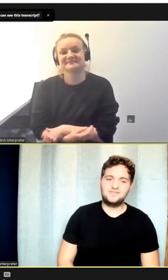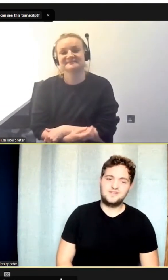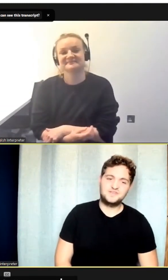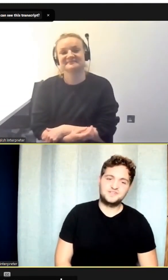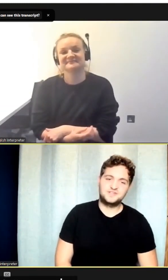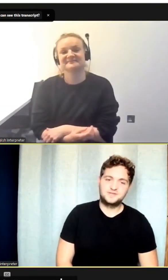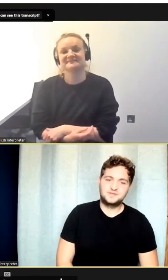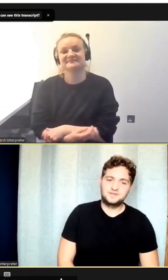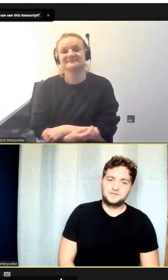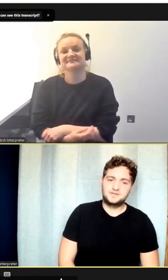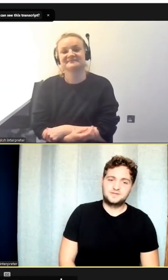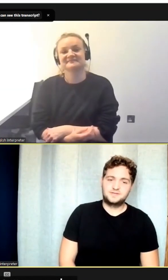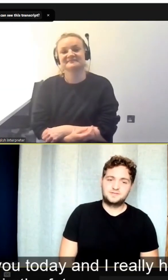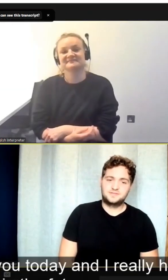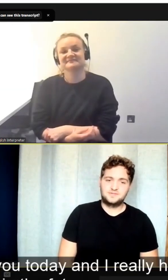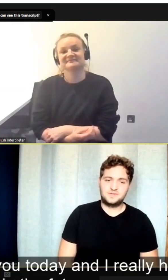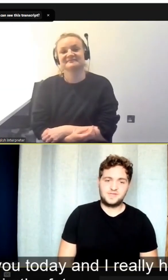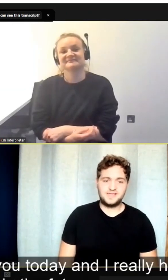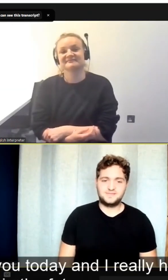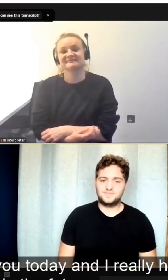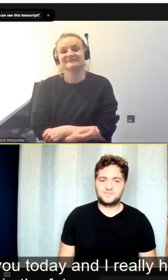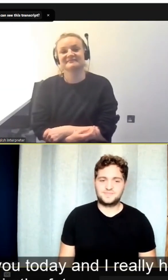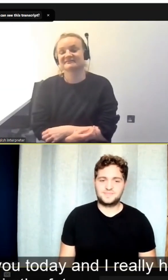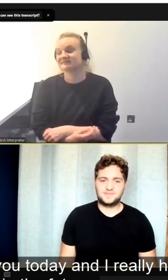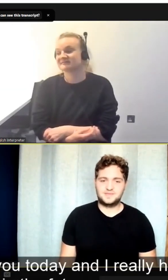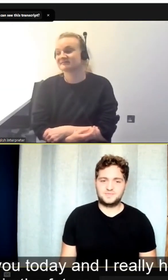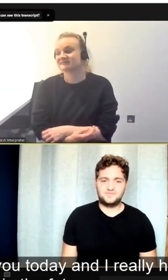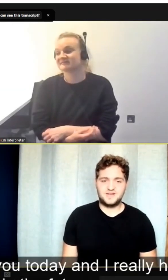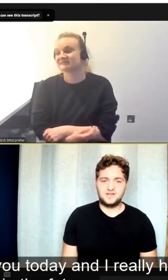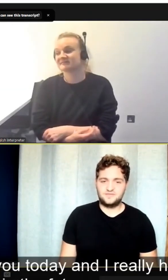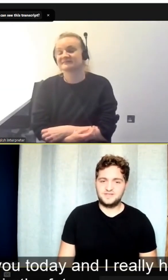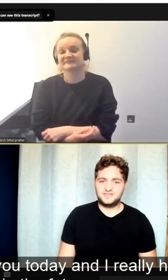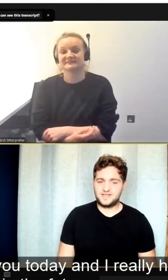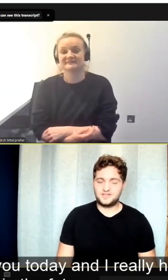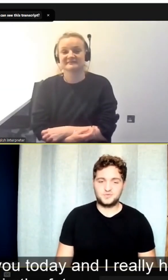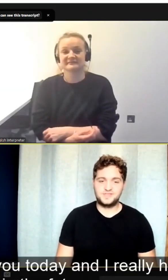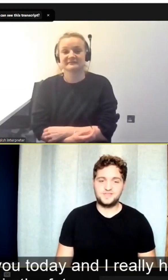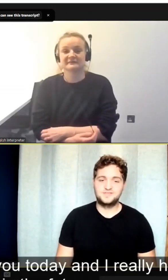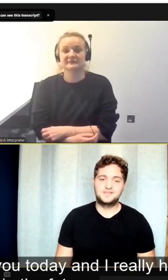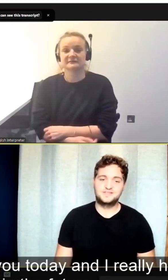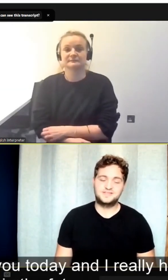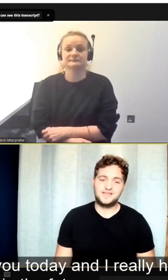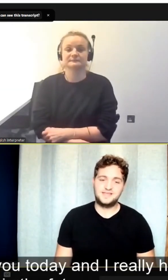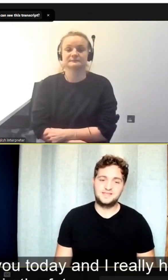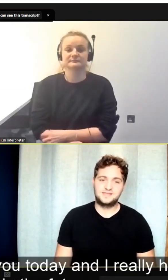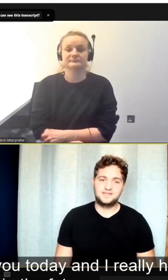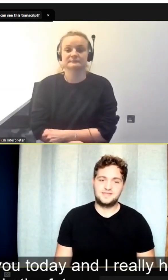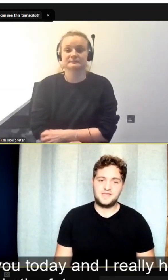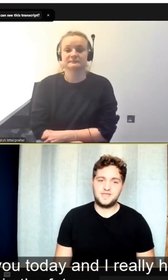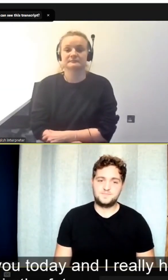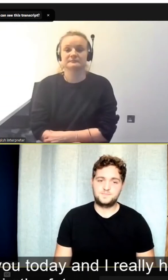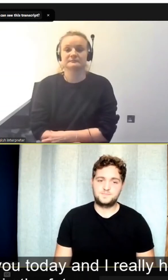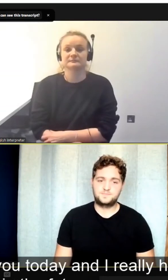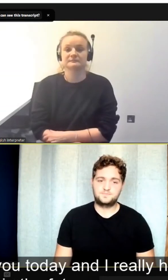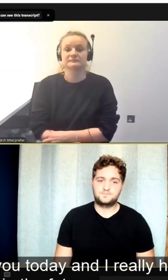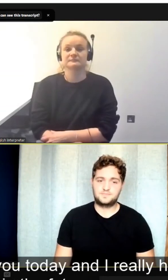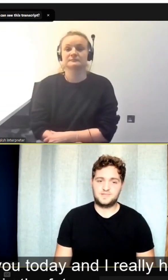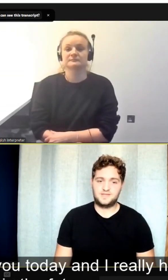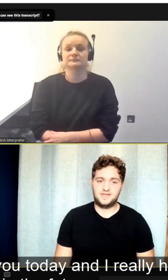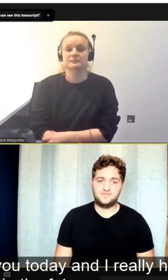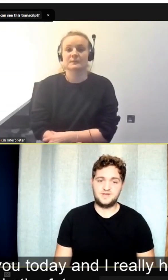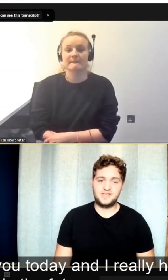Okay, thank you very much. Well, Kate, it's been really lovely to catch up with you today, and